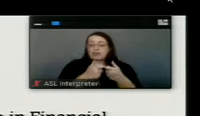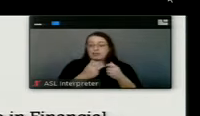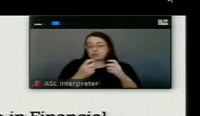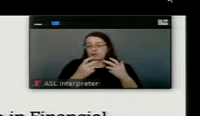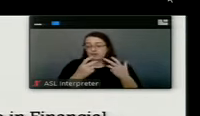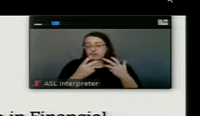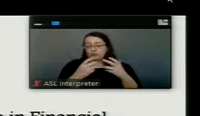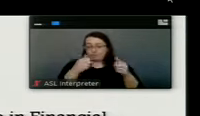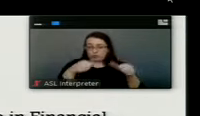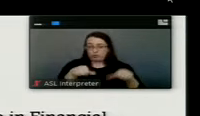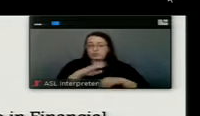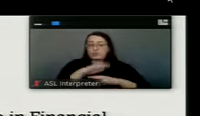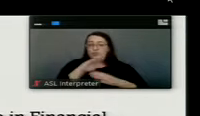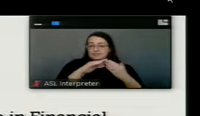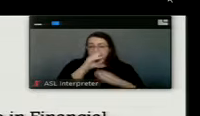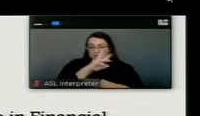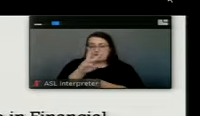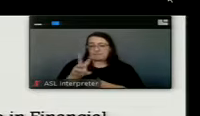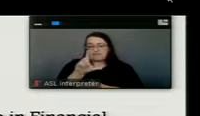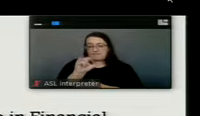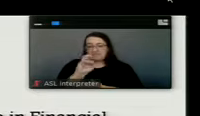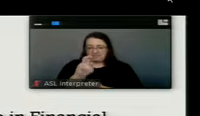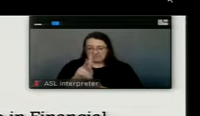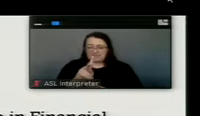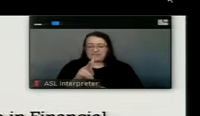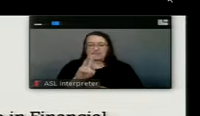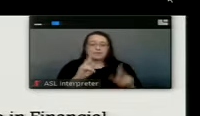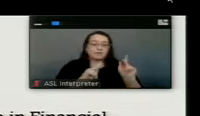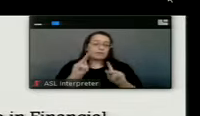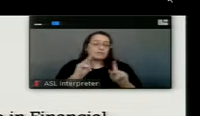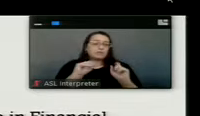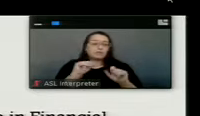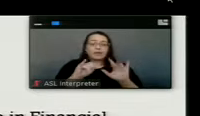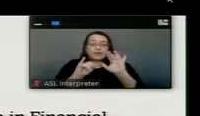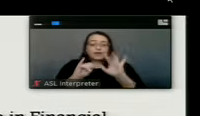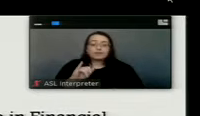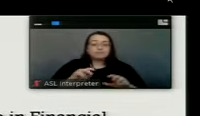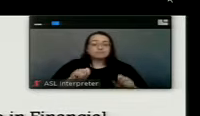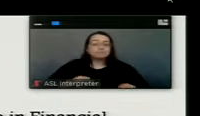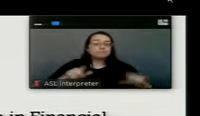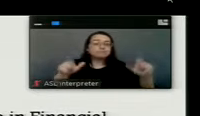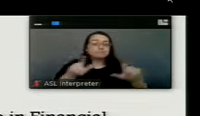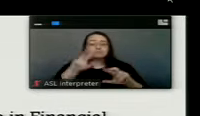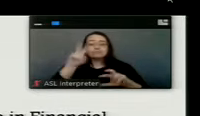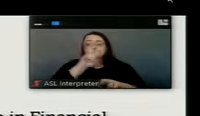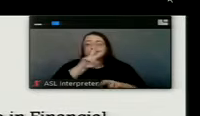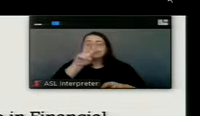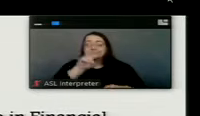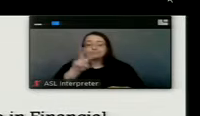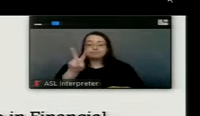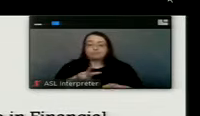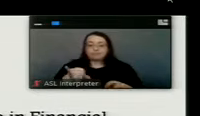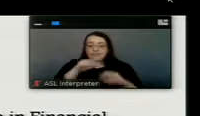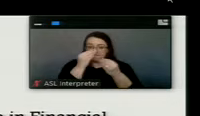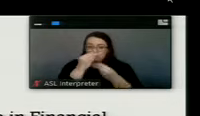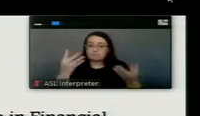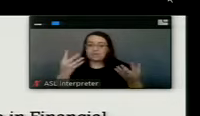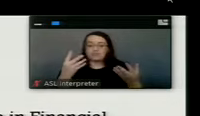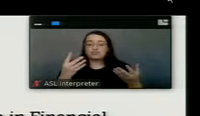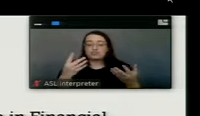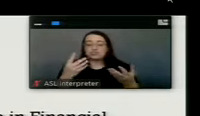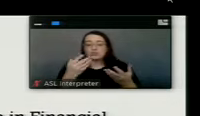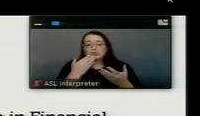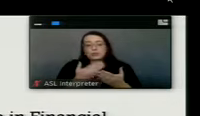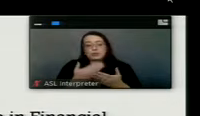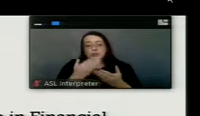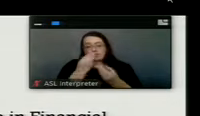city's website and have a link out there that the citizens can go and look through this document as well. There's some great